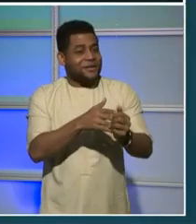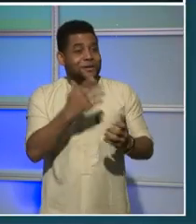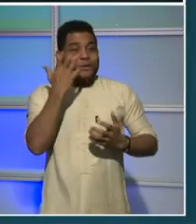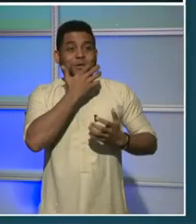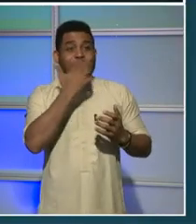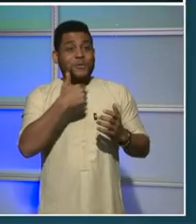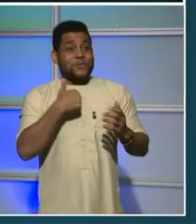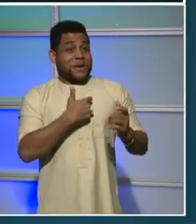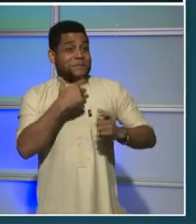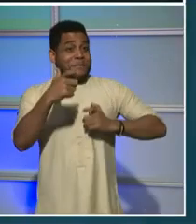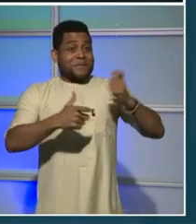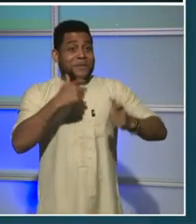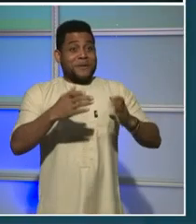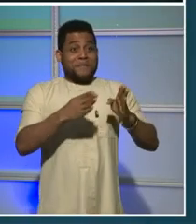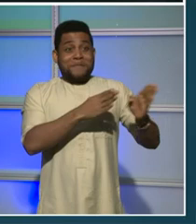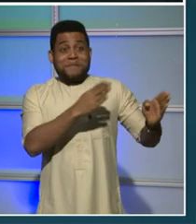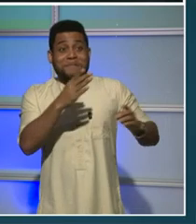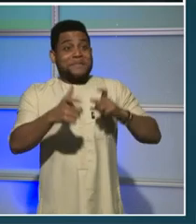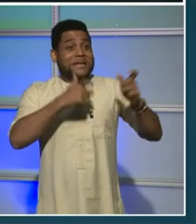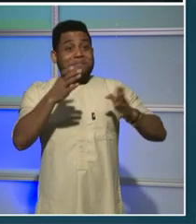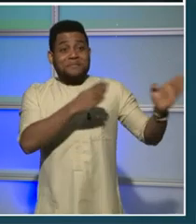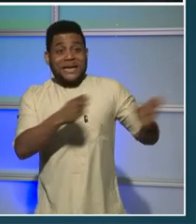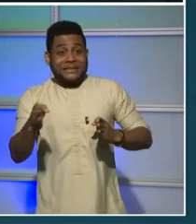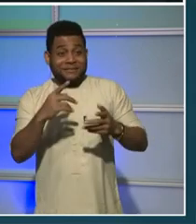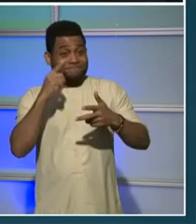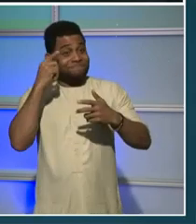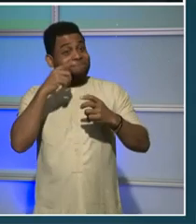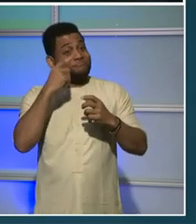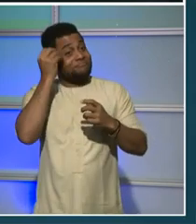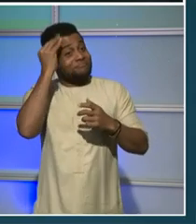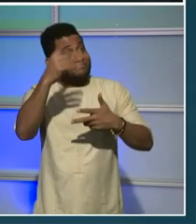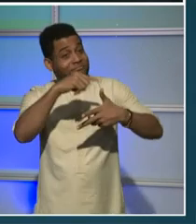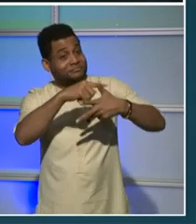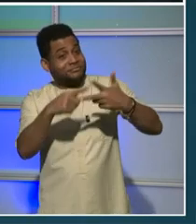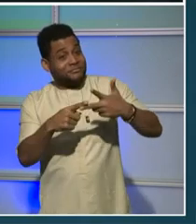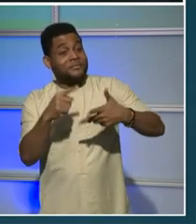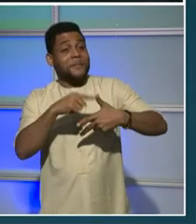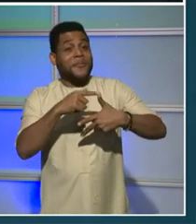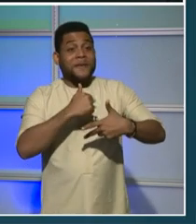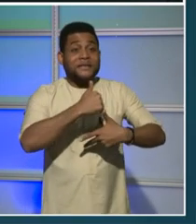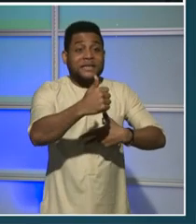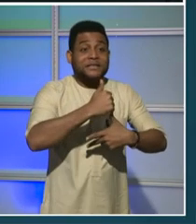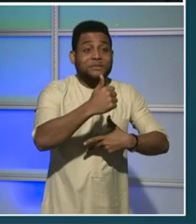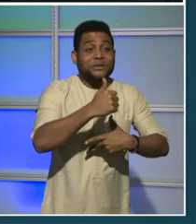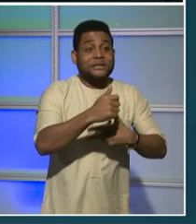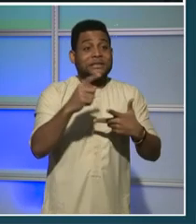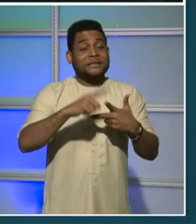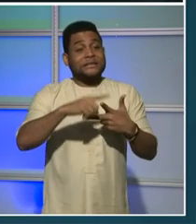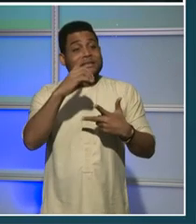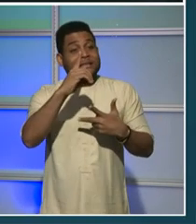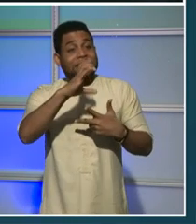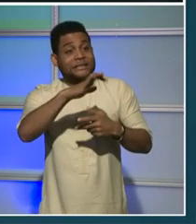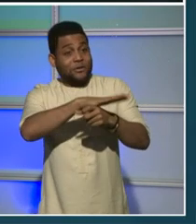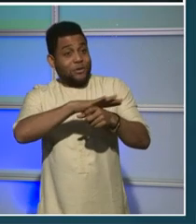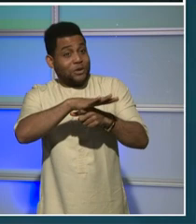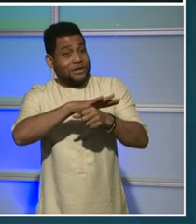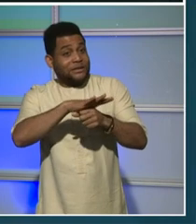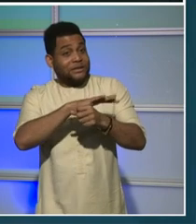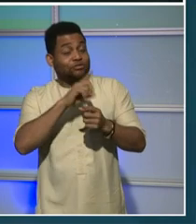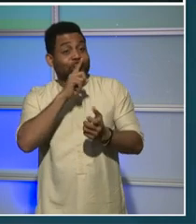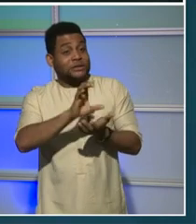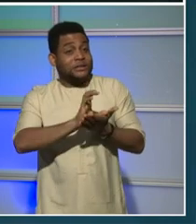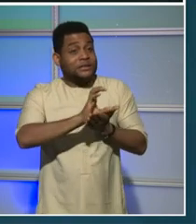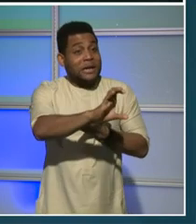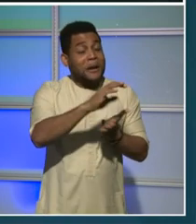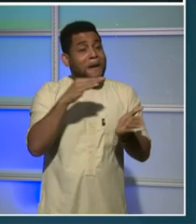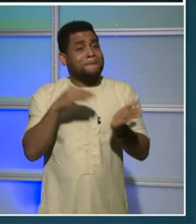areas. Let me tell you about them. First, transportation. The district is receiving millions to invest from the Federal